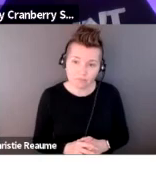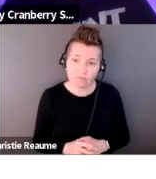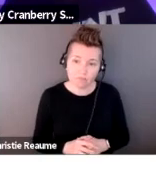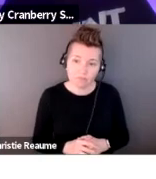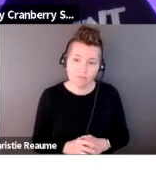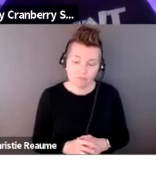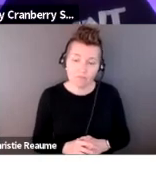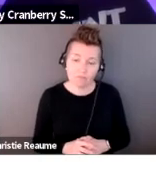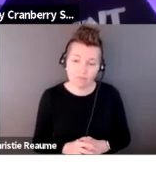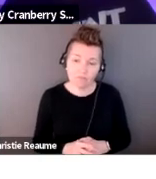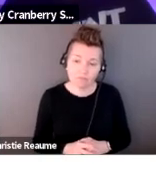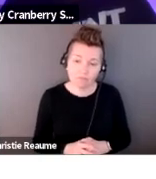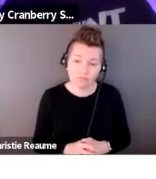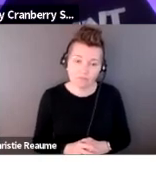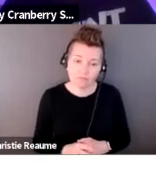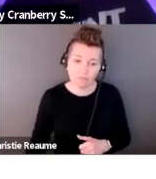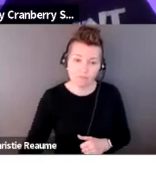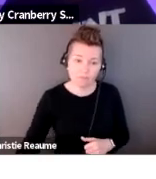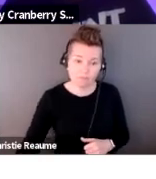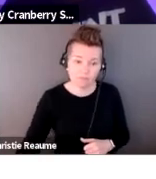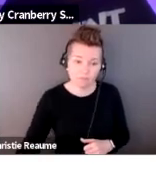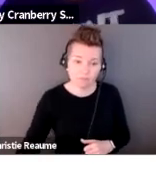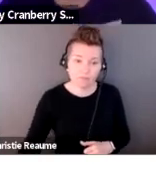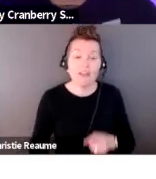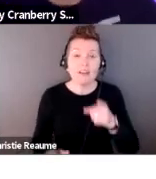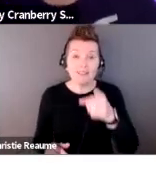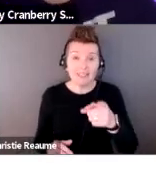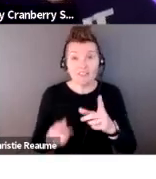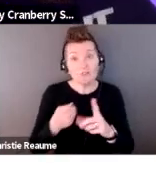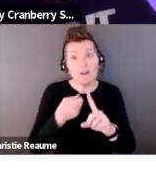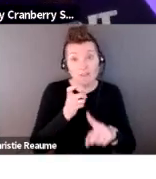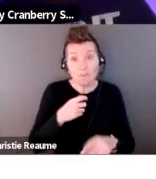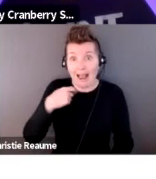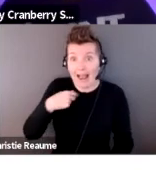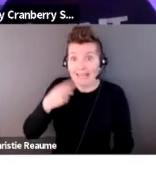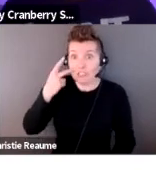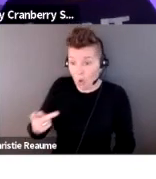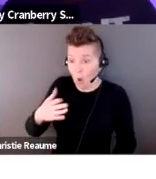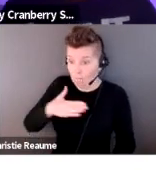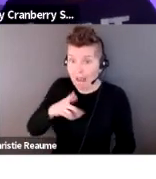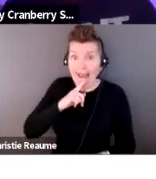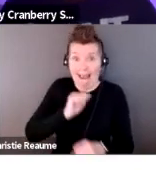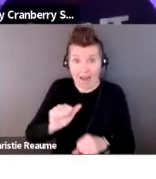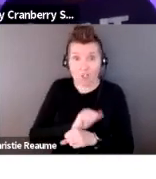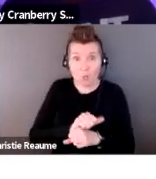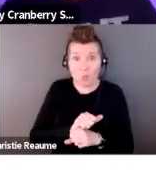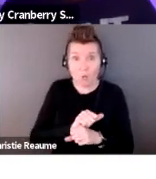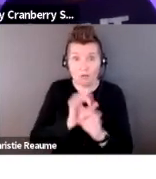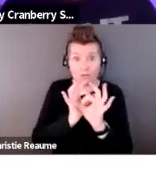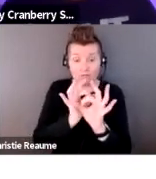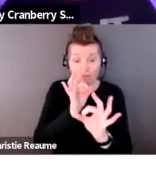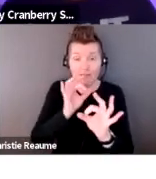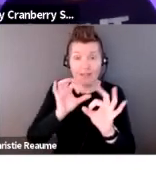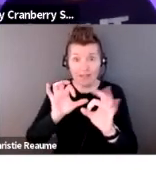seeing a chunk of my cervix removed. And it was really, it was really wild